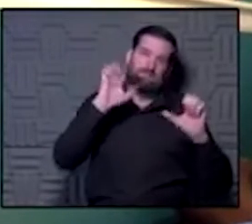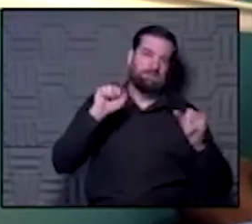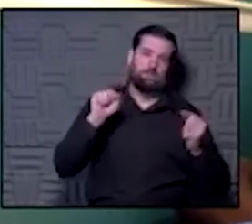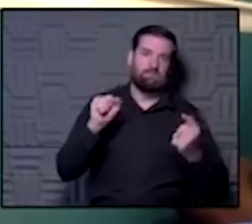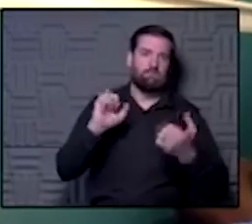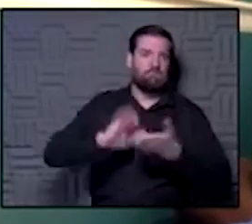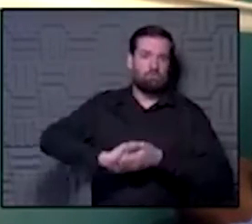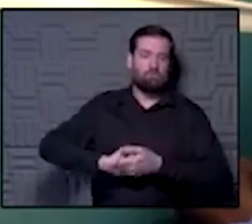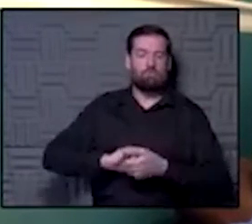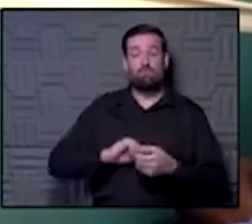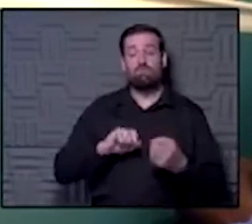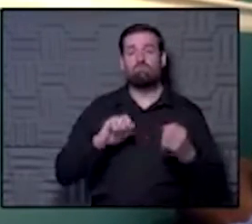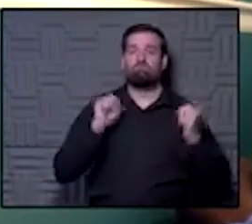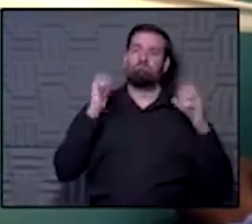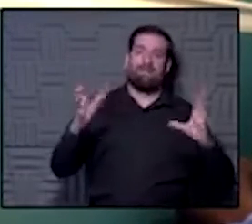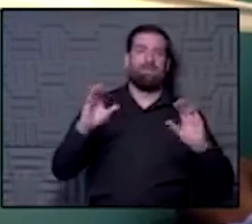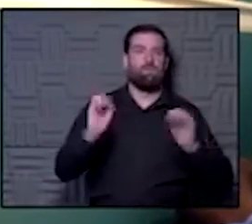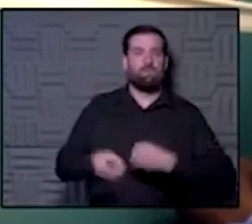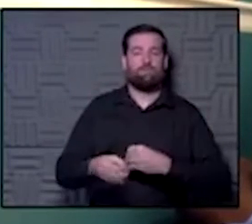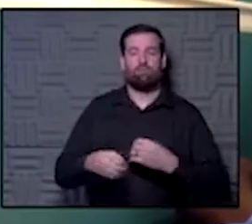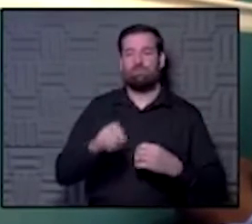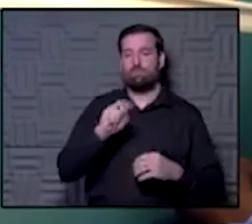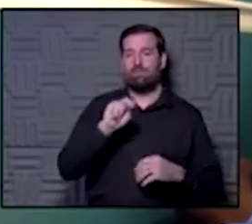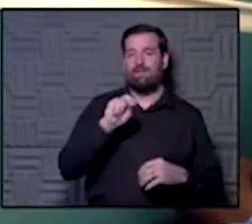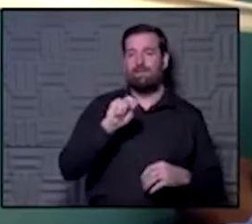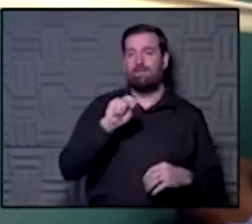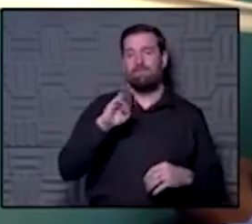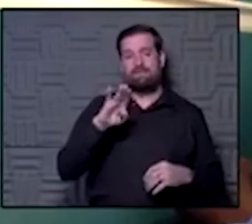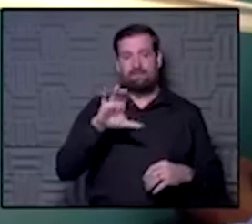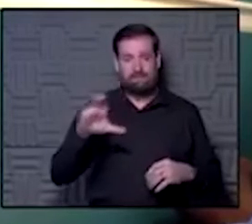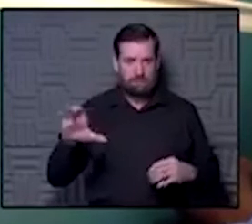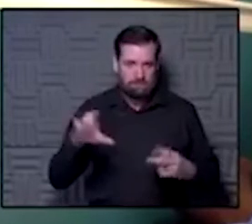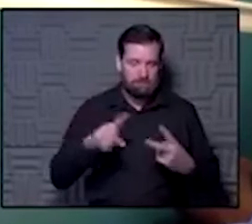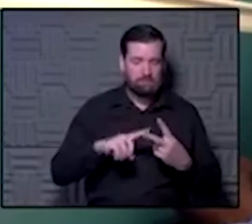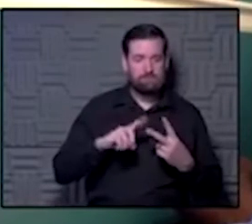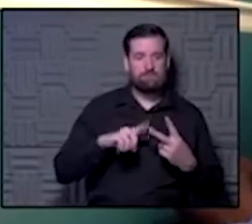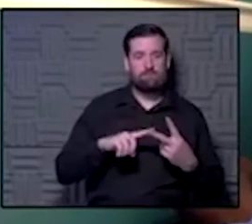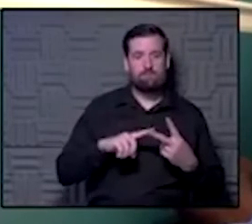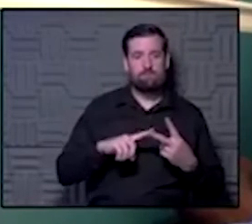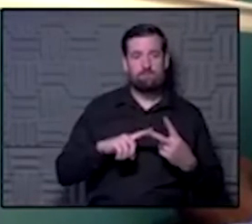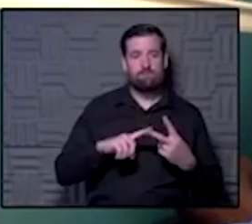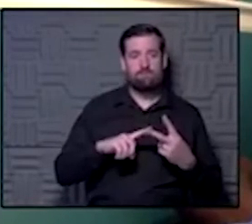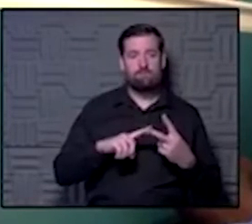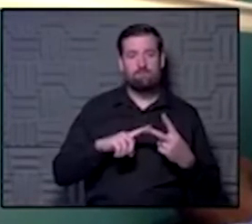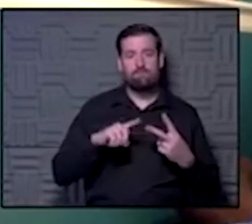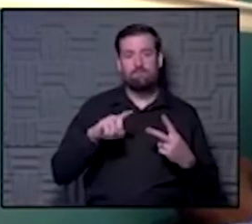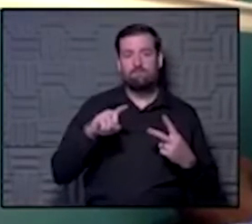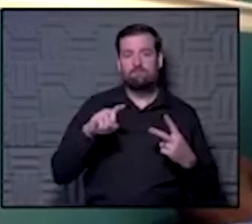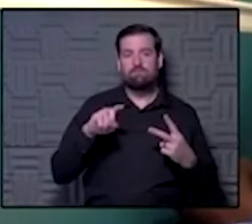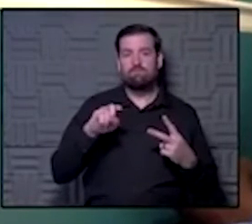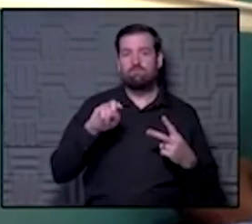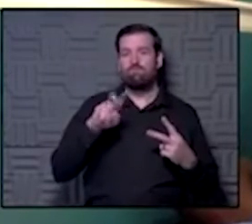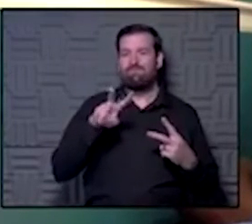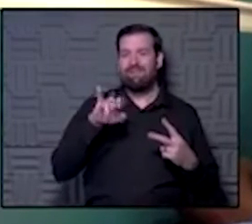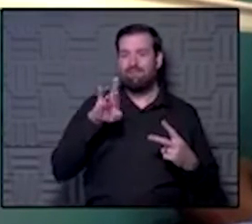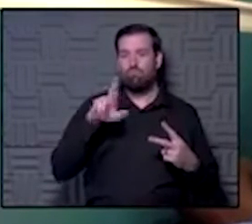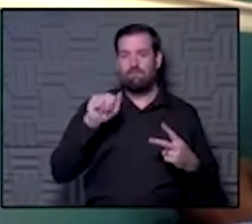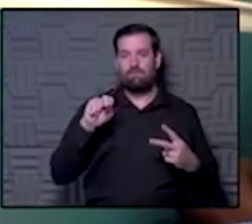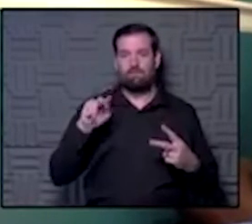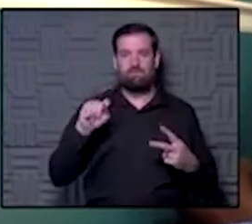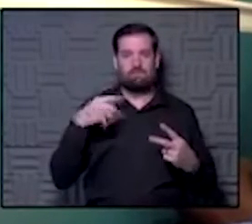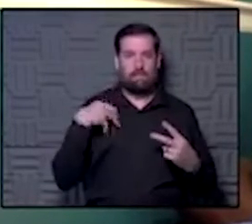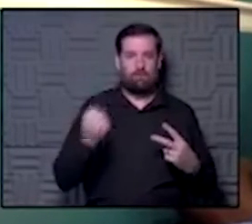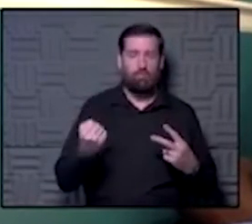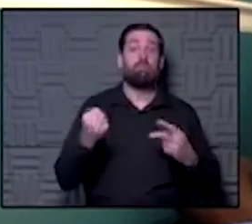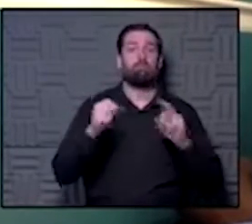there's a bunch of organizations, including NBCC Corporation, Vibrant Health, SOAP, and